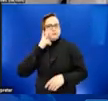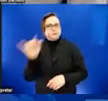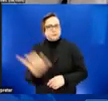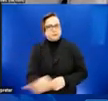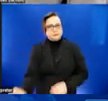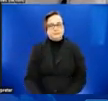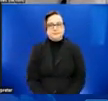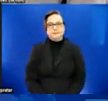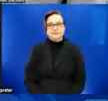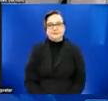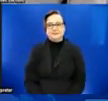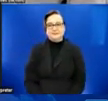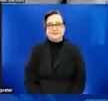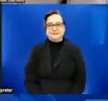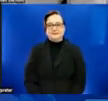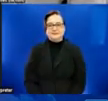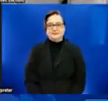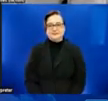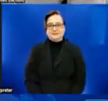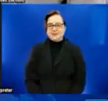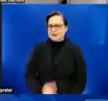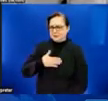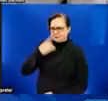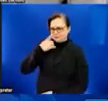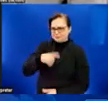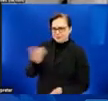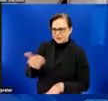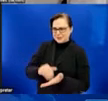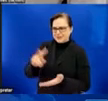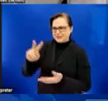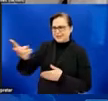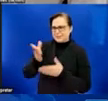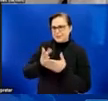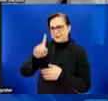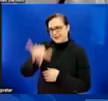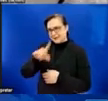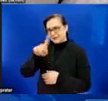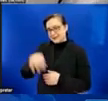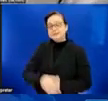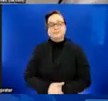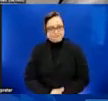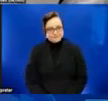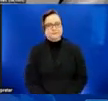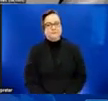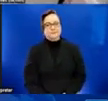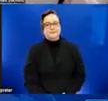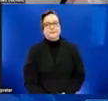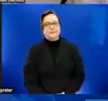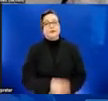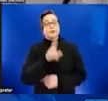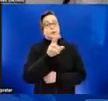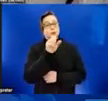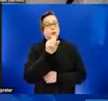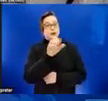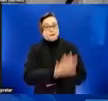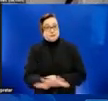And Lisa, can you please repeat the second part of the question? Certainly. Is a significant portion of the U.S. beginning to see a